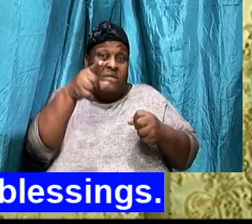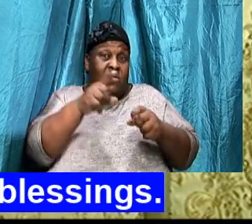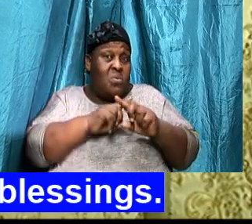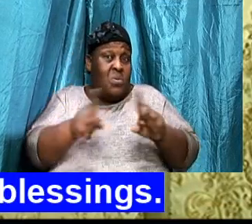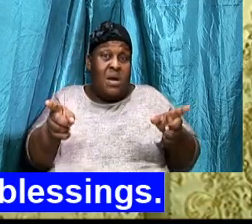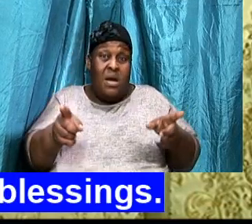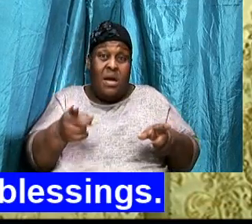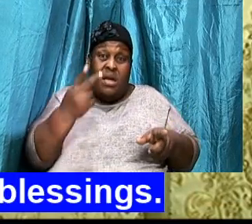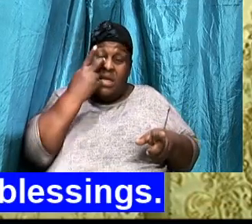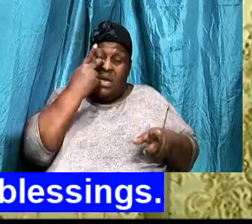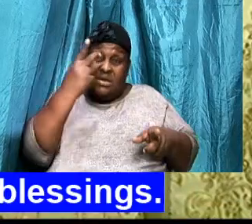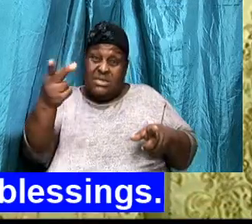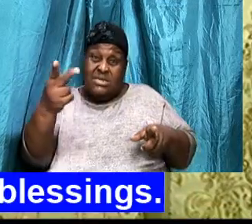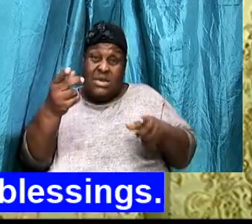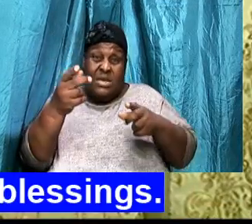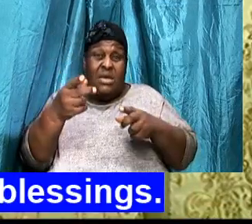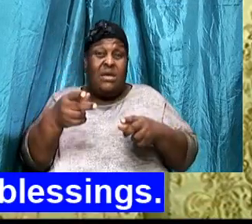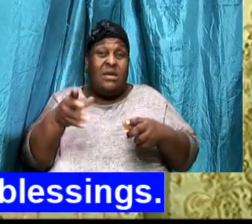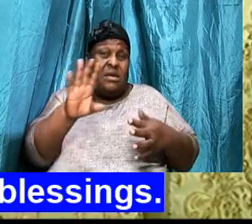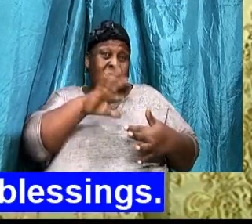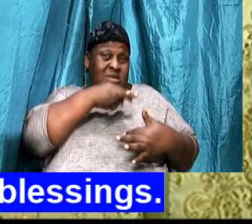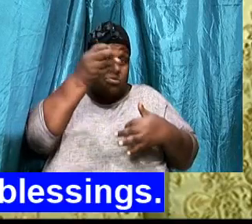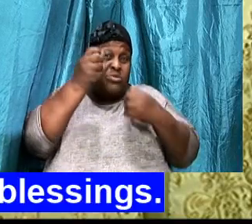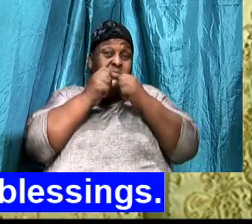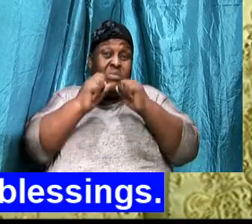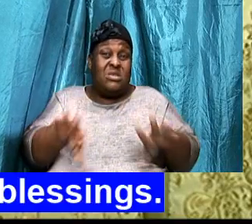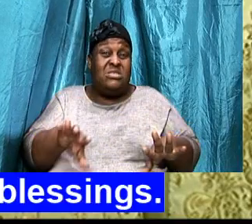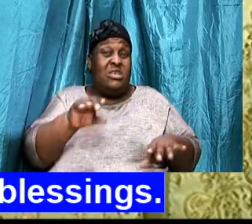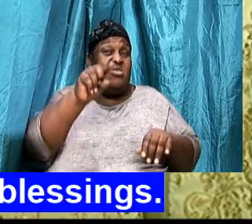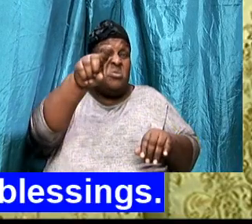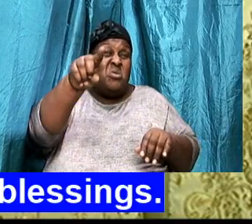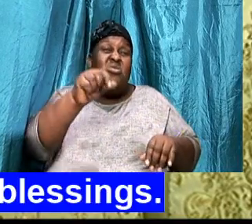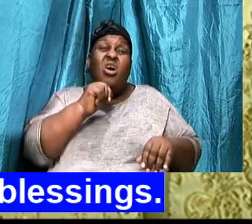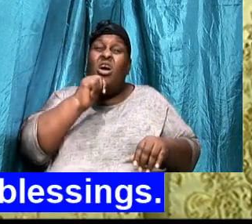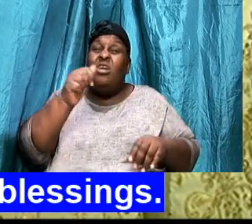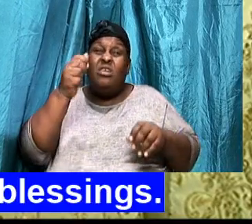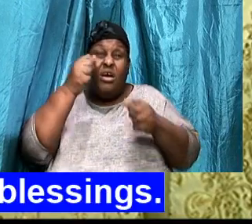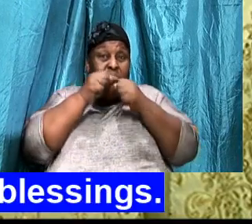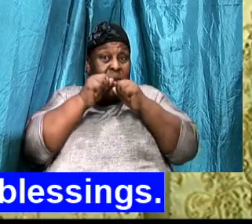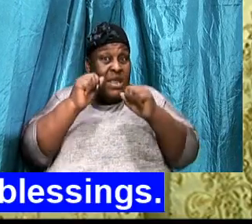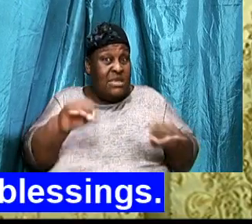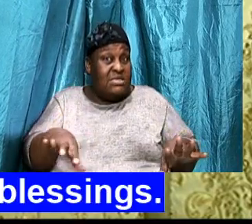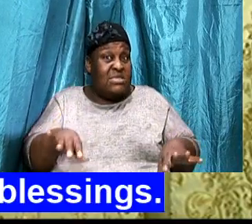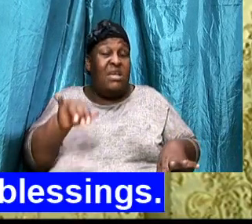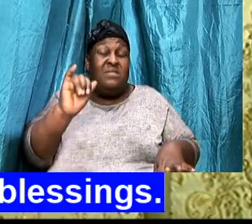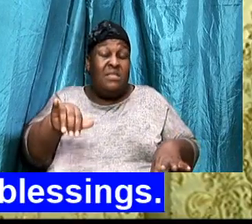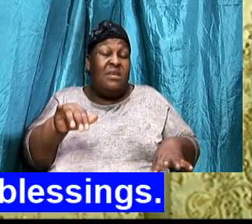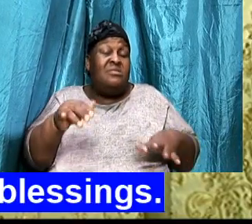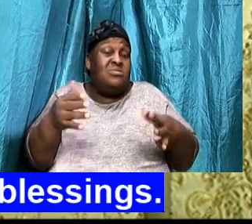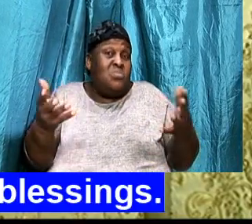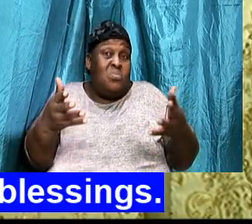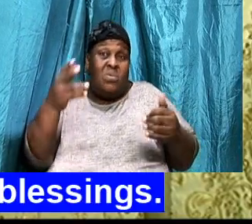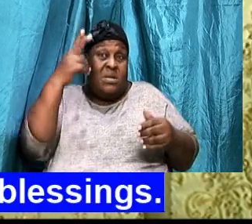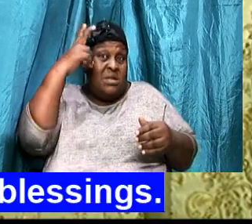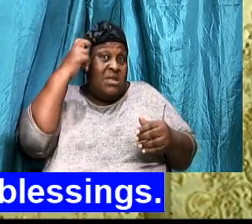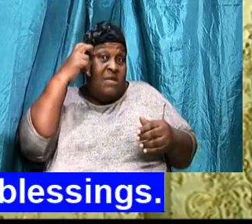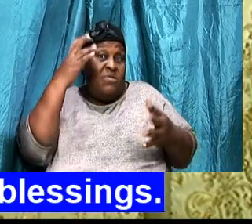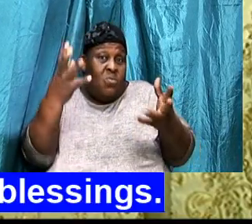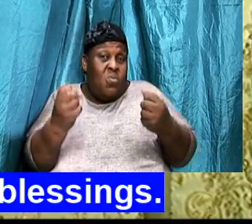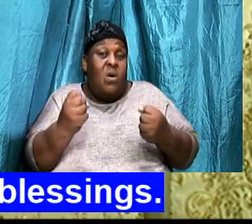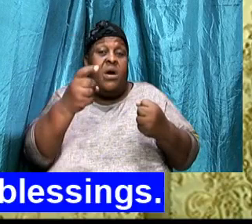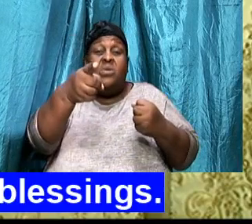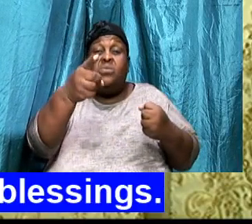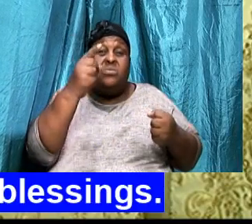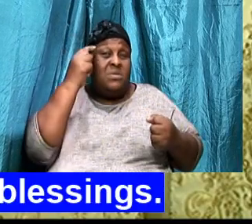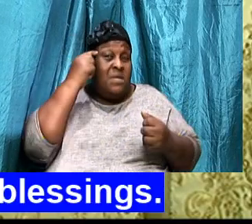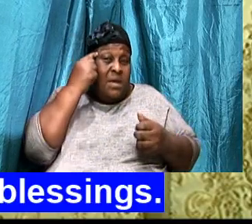Hallelujah, Jesus, You are not being blessed, And that is what, The adversary, Oh God, Wants you to think, But don't you